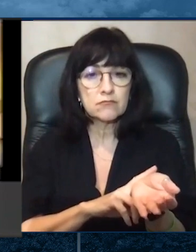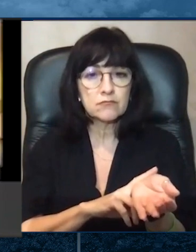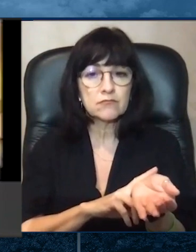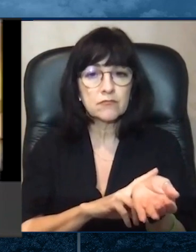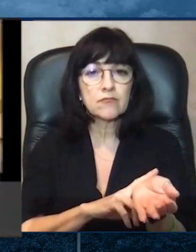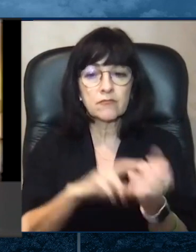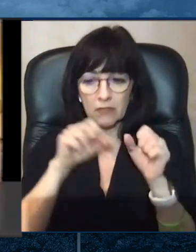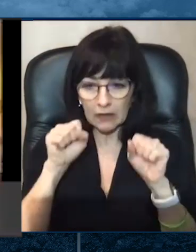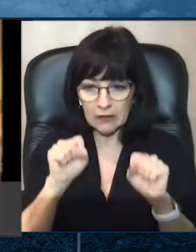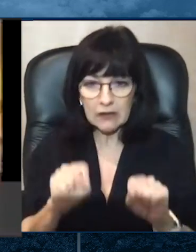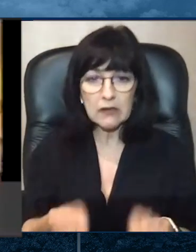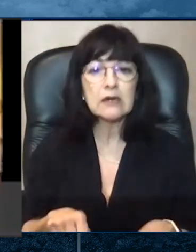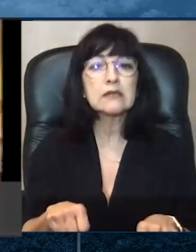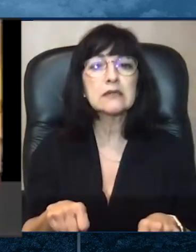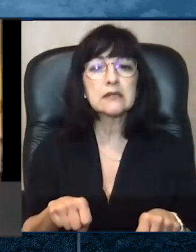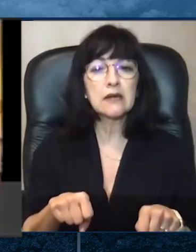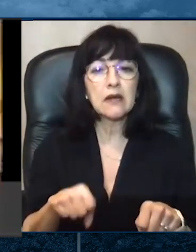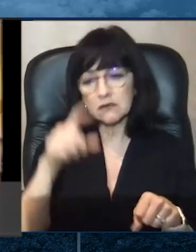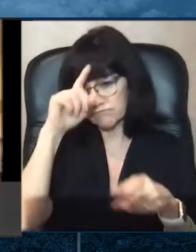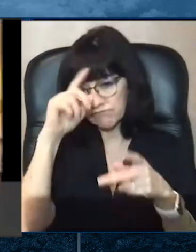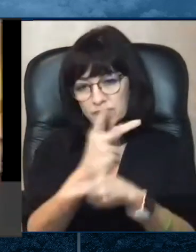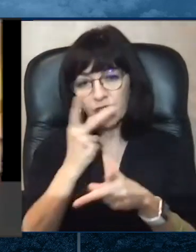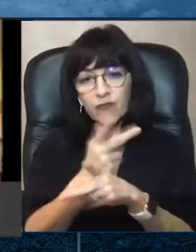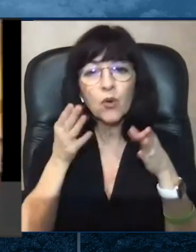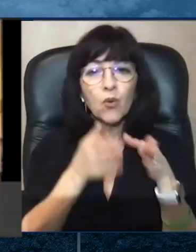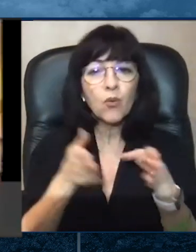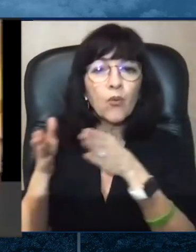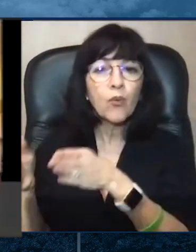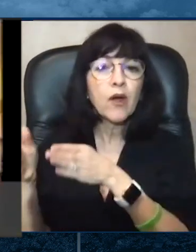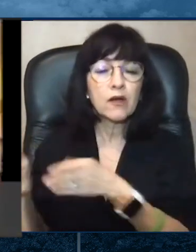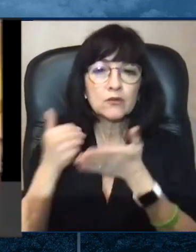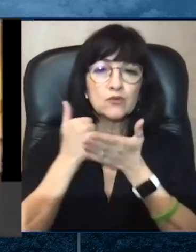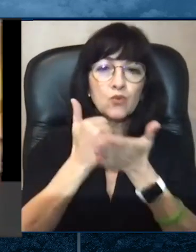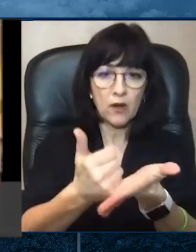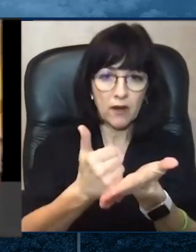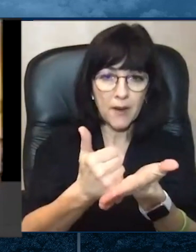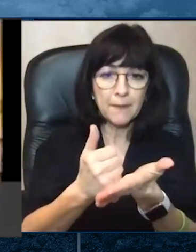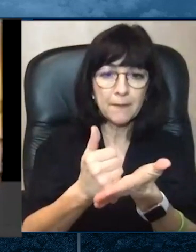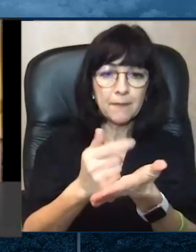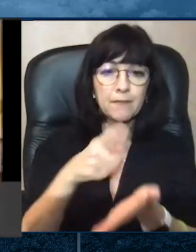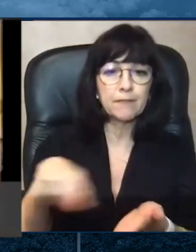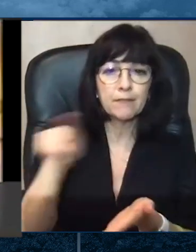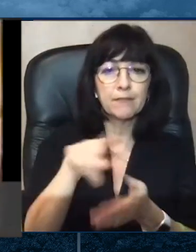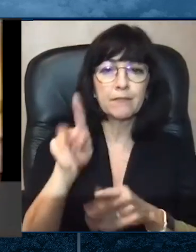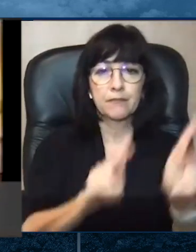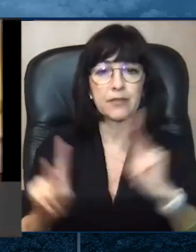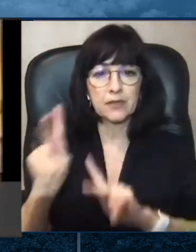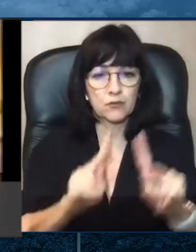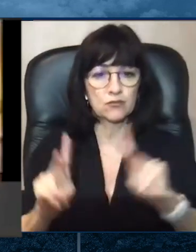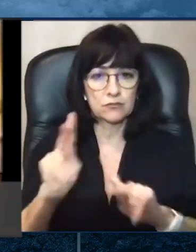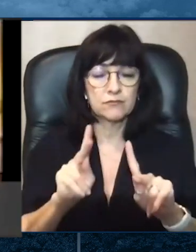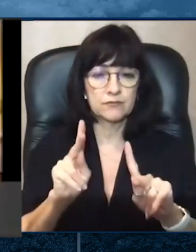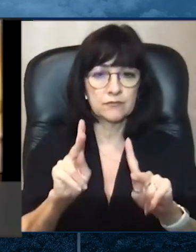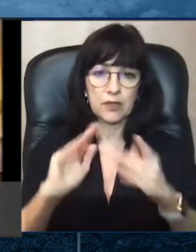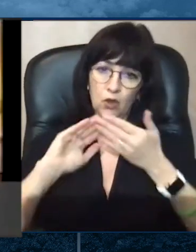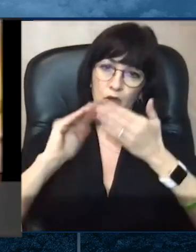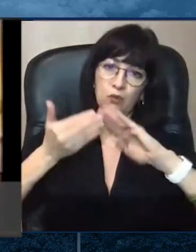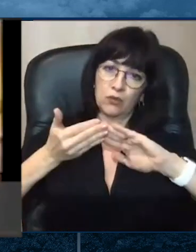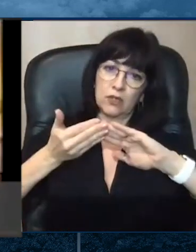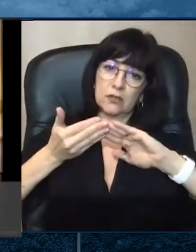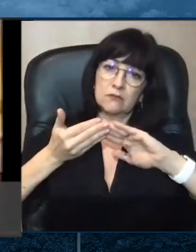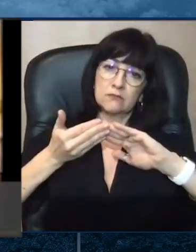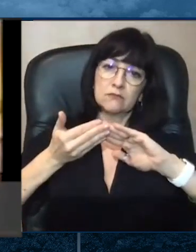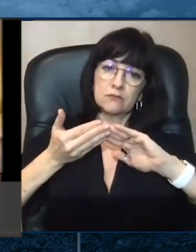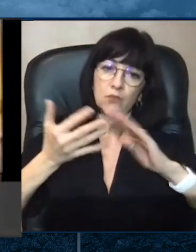esquina de la tercera y Harrison. Ya que todo el personal está trabajando, el personal de ese edificio está